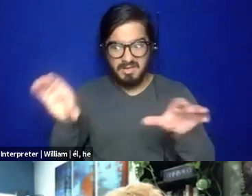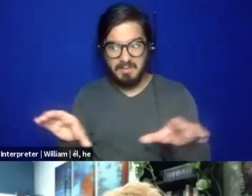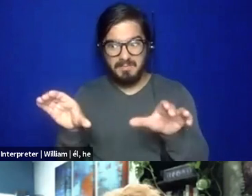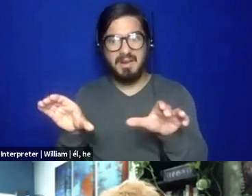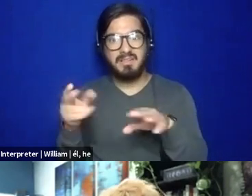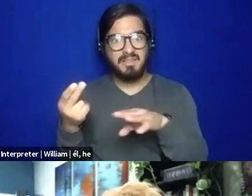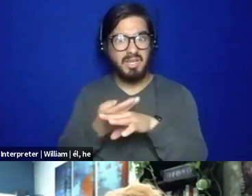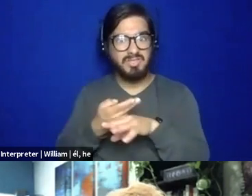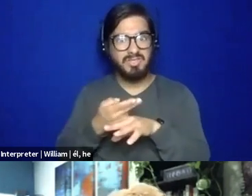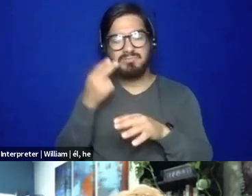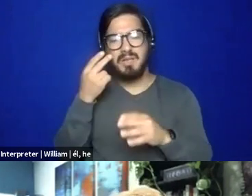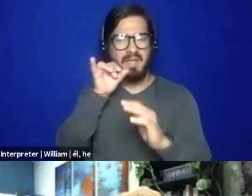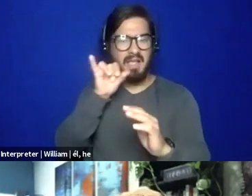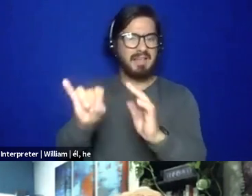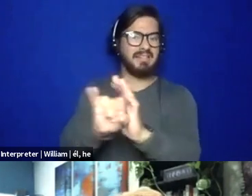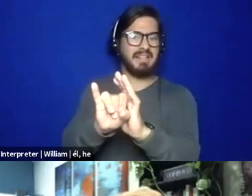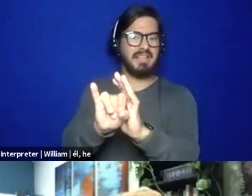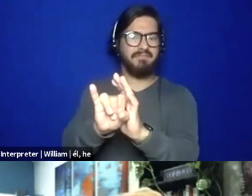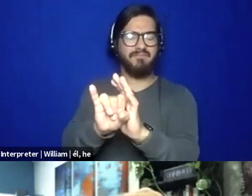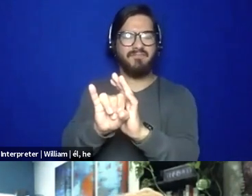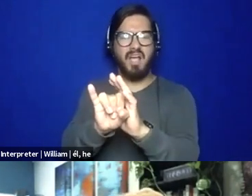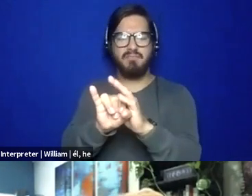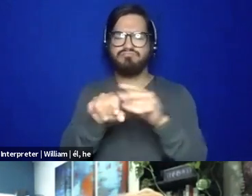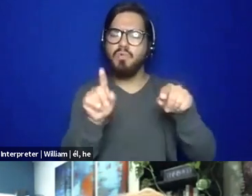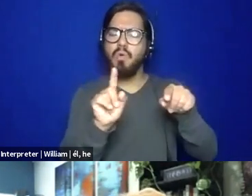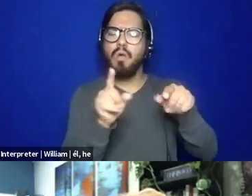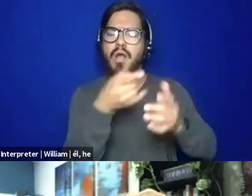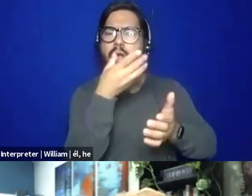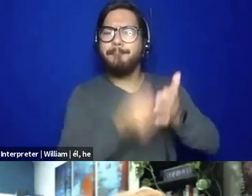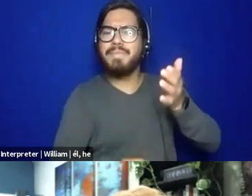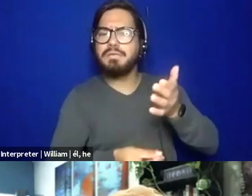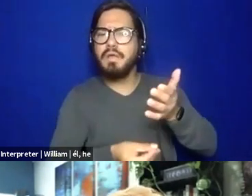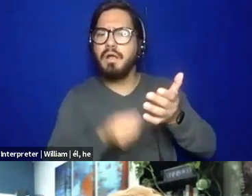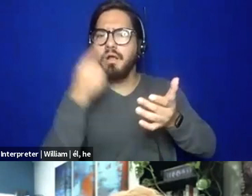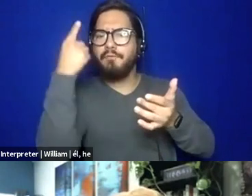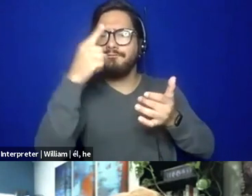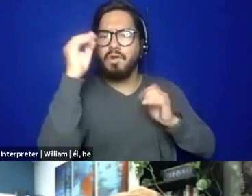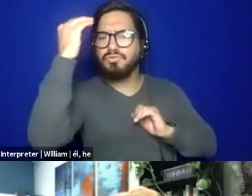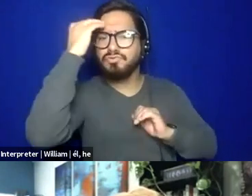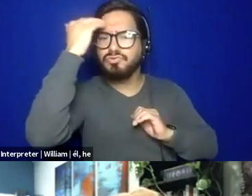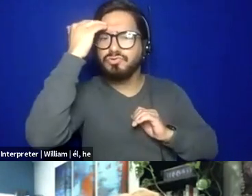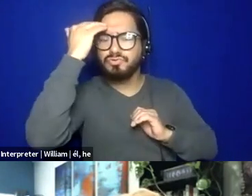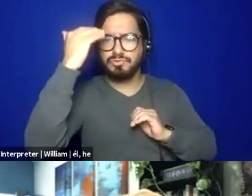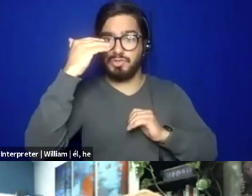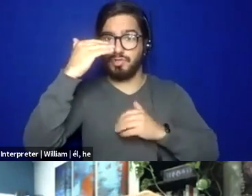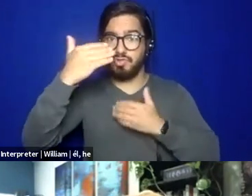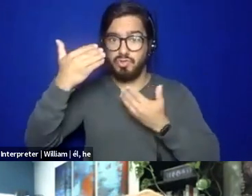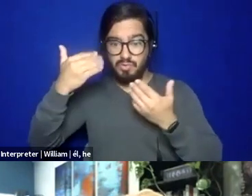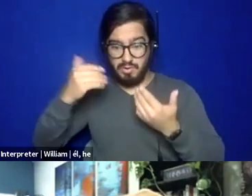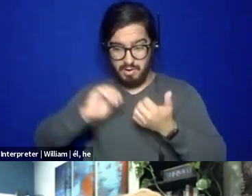identifying like the gaps in the knowledge base and where we can move forward in addressing like, um,